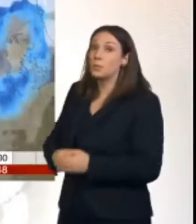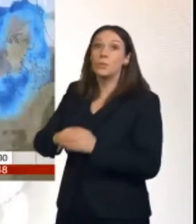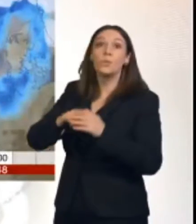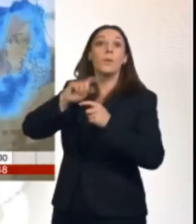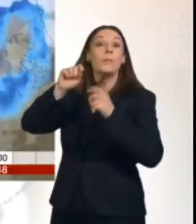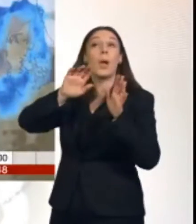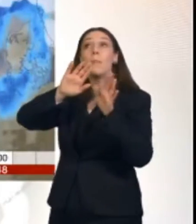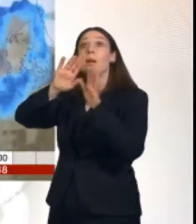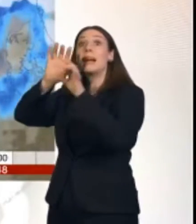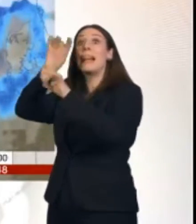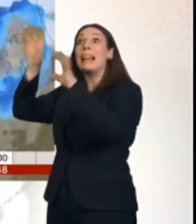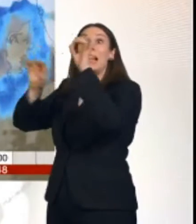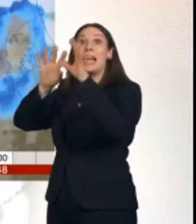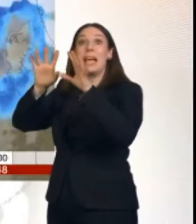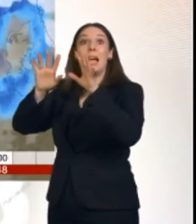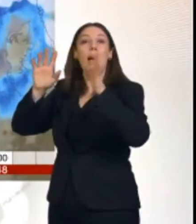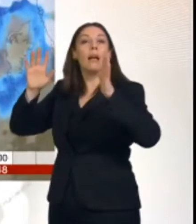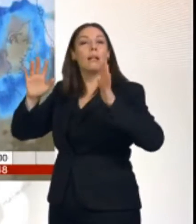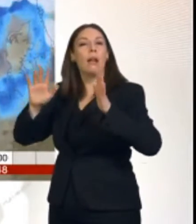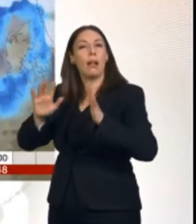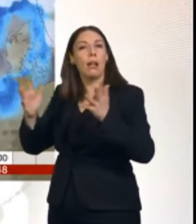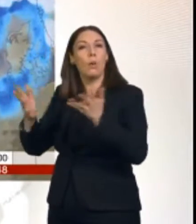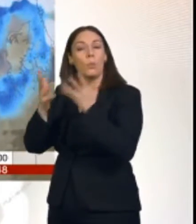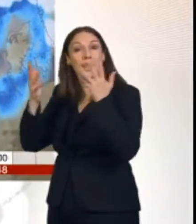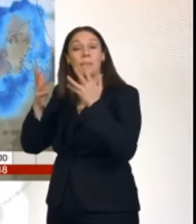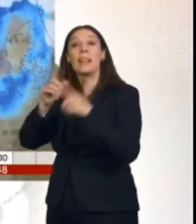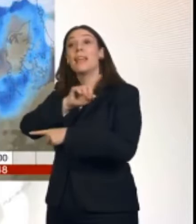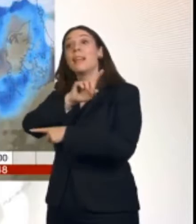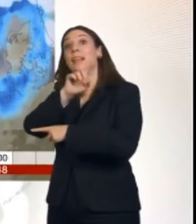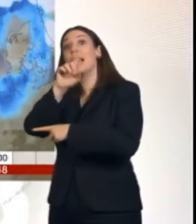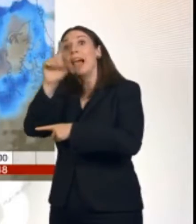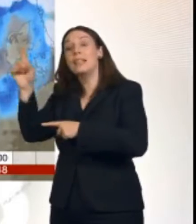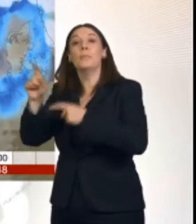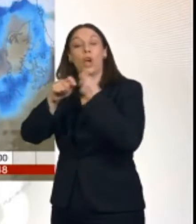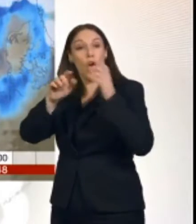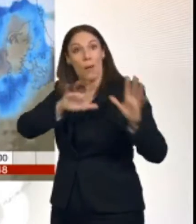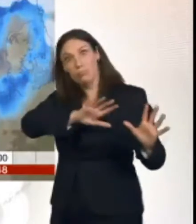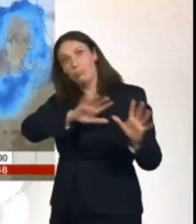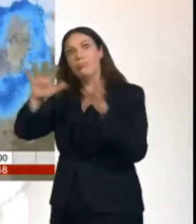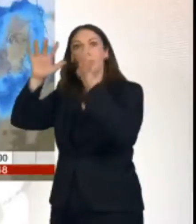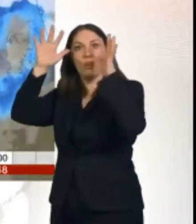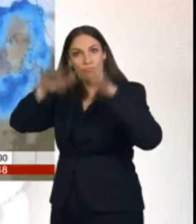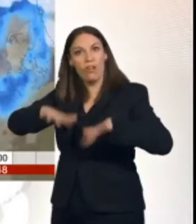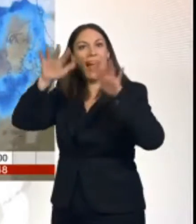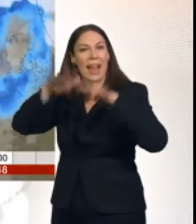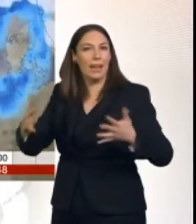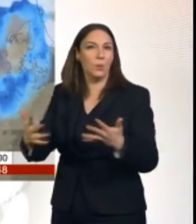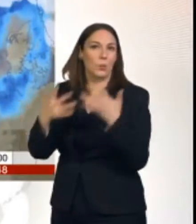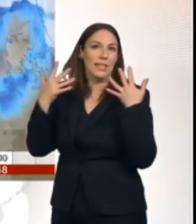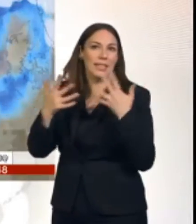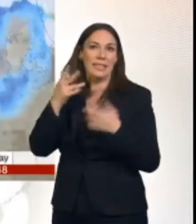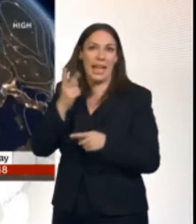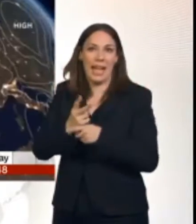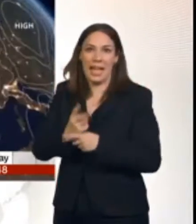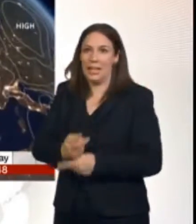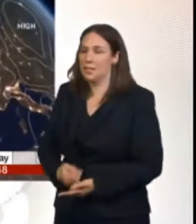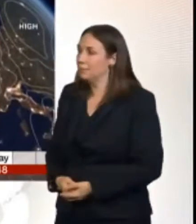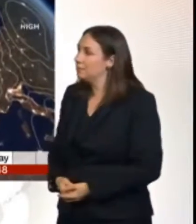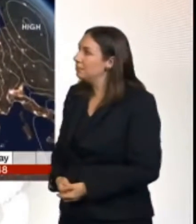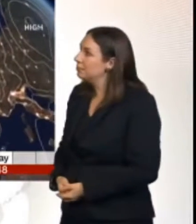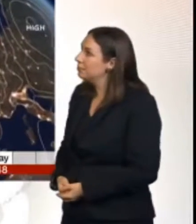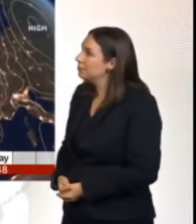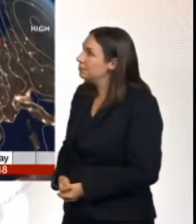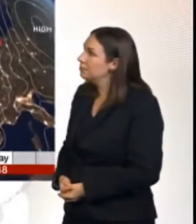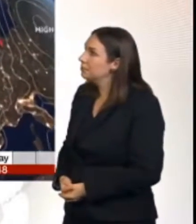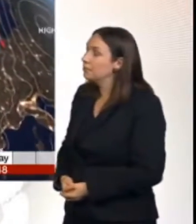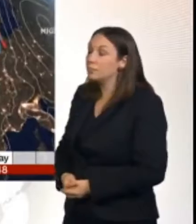but then pick up again through England and Wales later, as rain returns. Rain, by the end of the night, back into Northern Ireland as well, we think. And temperatures still holding